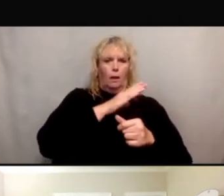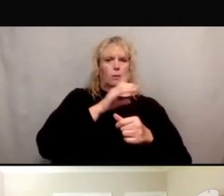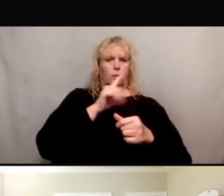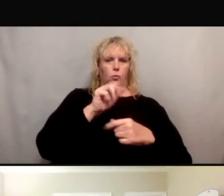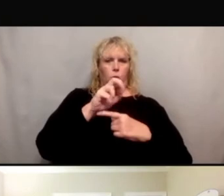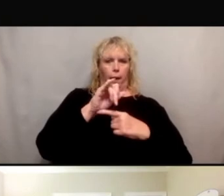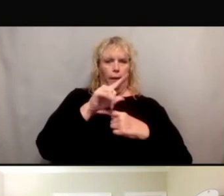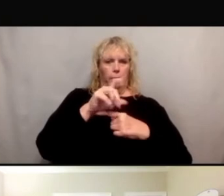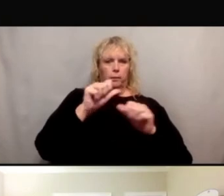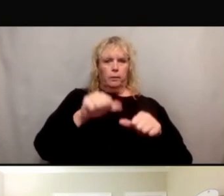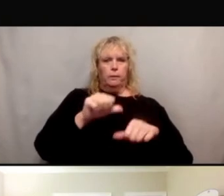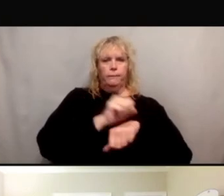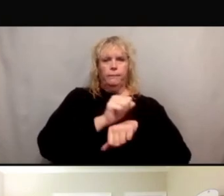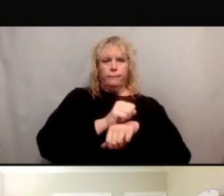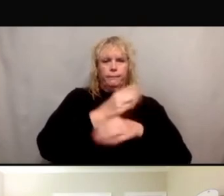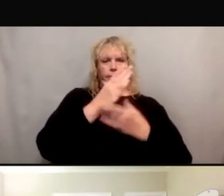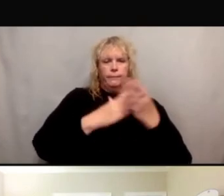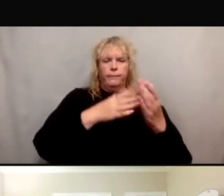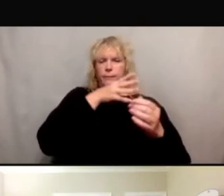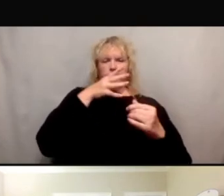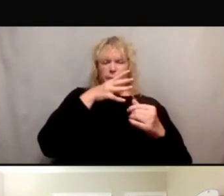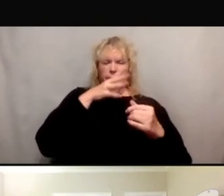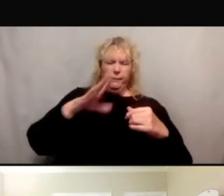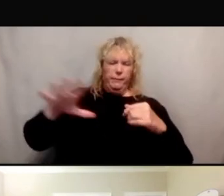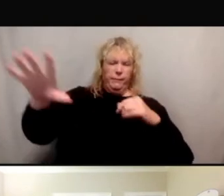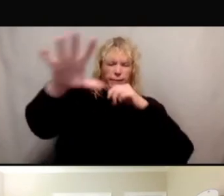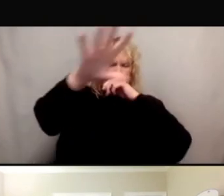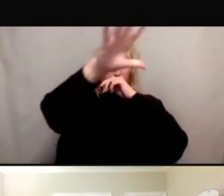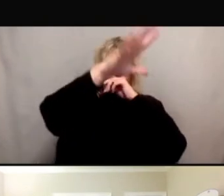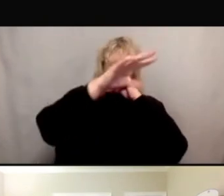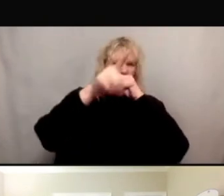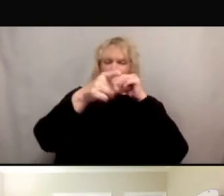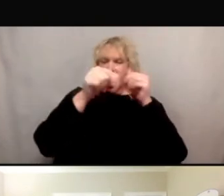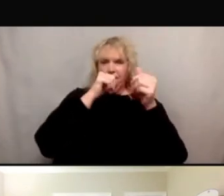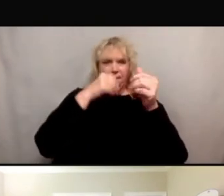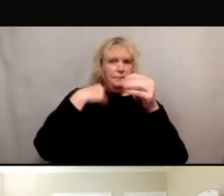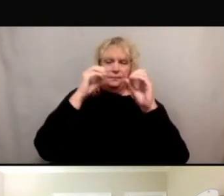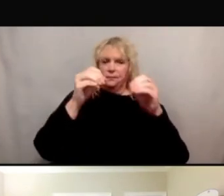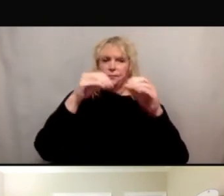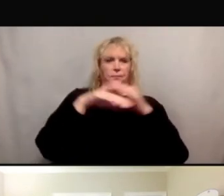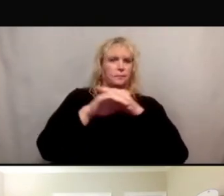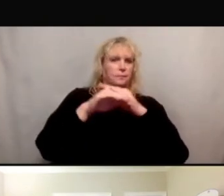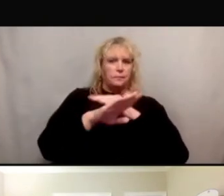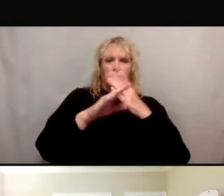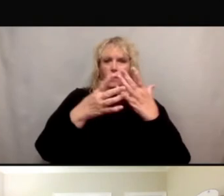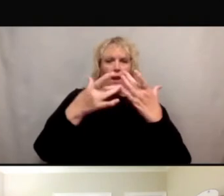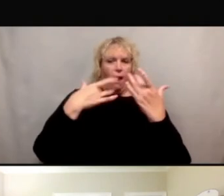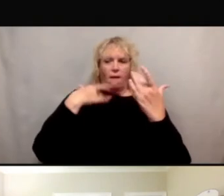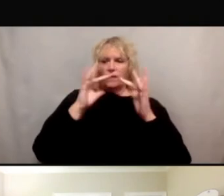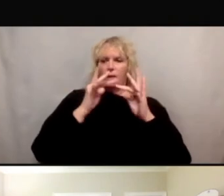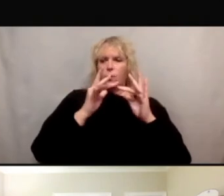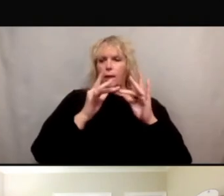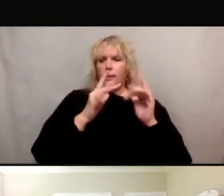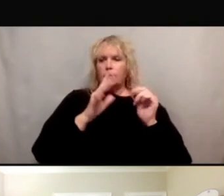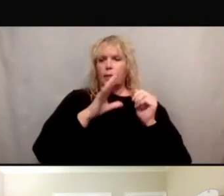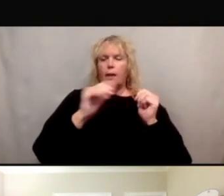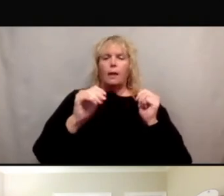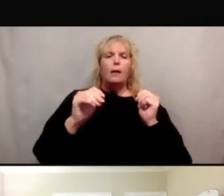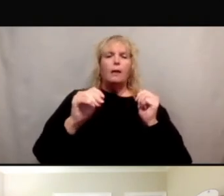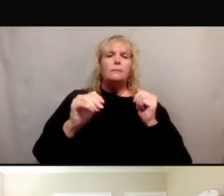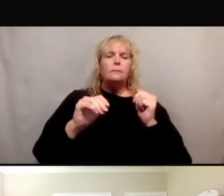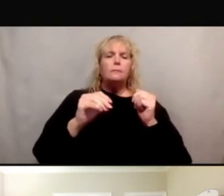segments in rural areas that have lack of internet access and broadband. And most of these